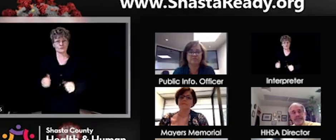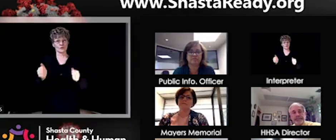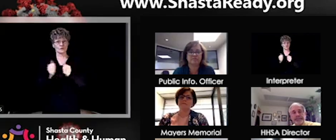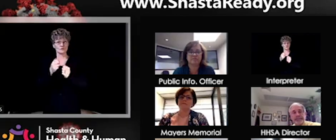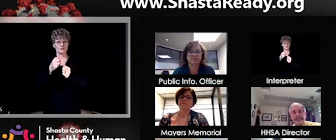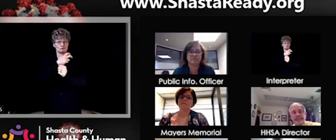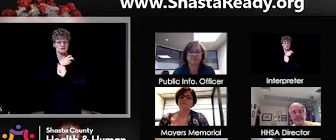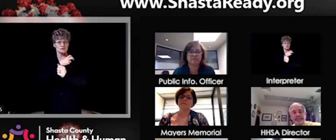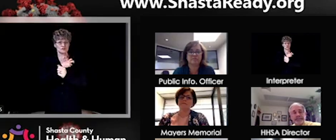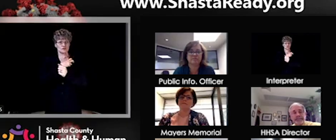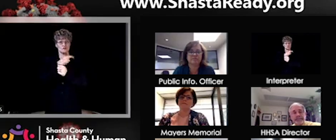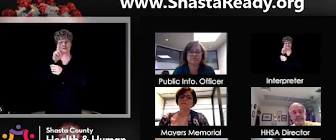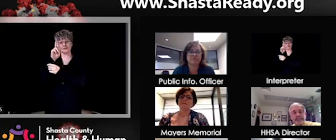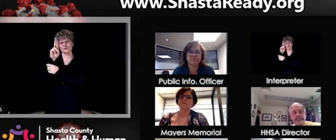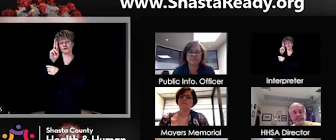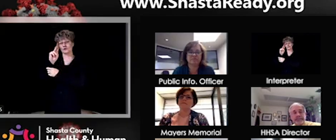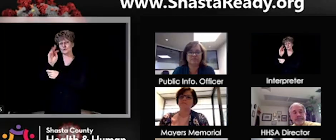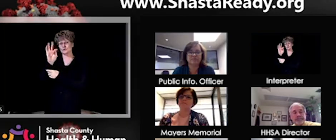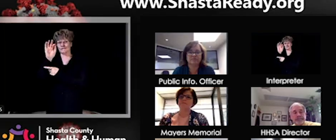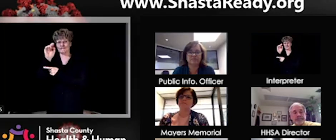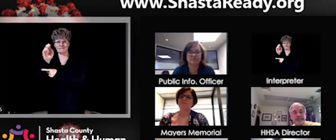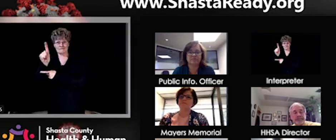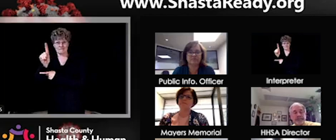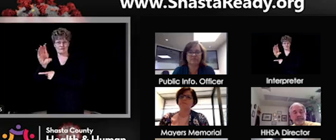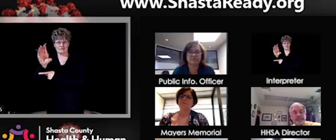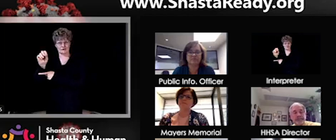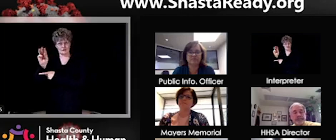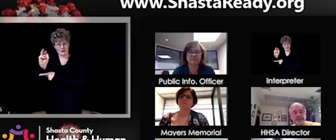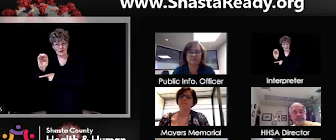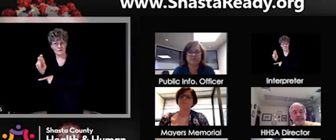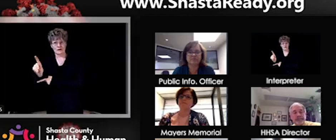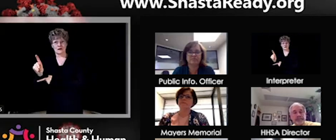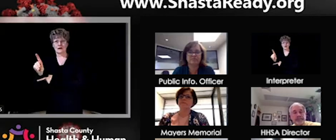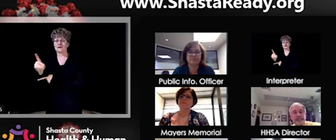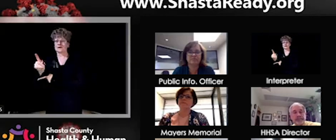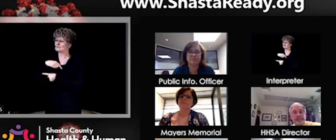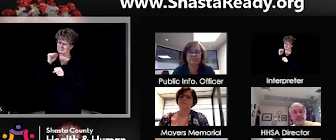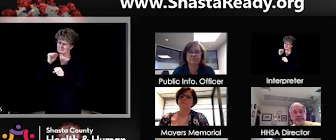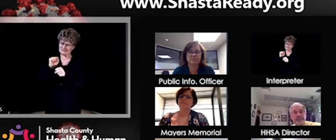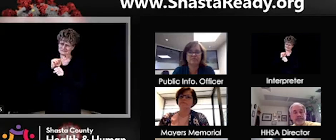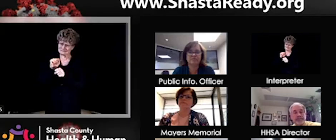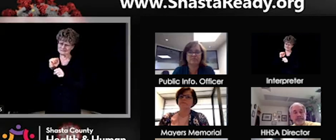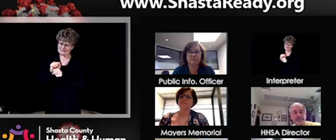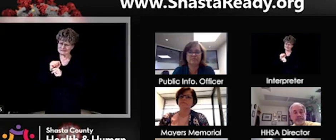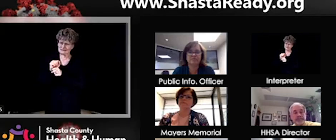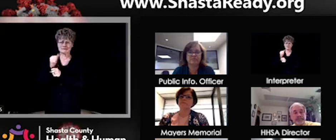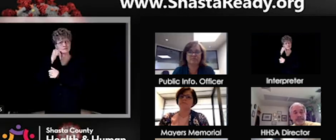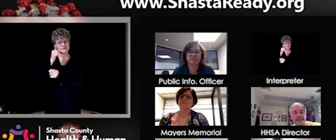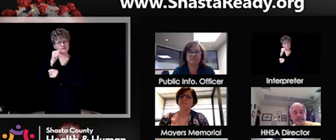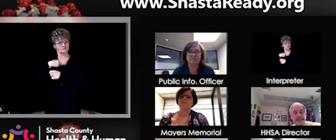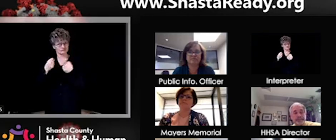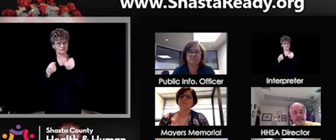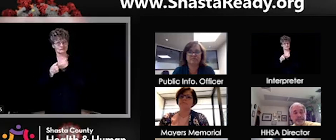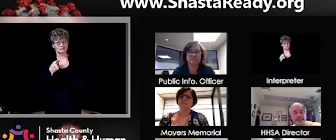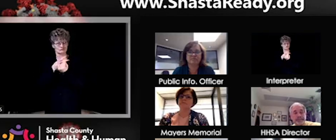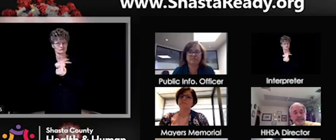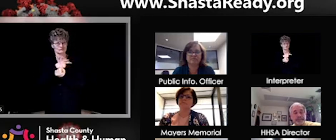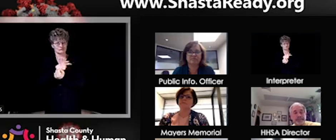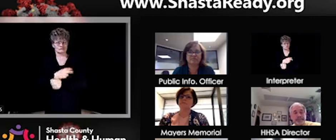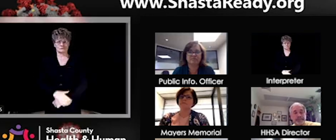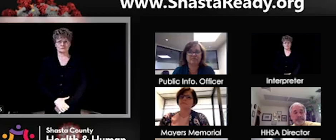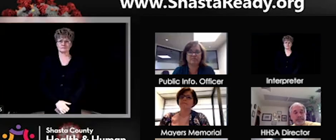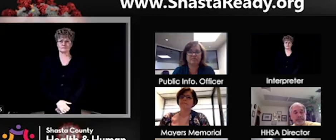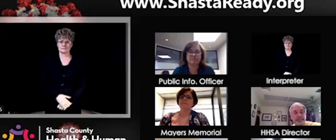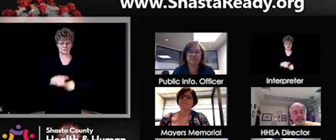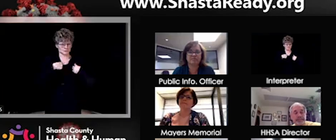every day, as Sheriff Magrini said, and, you know, we, um, try and address that on a case by case basis and have been very